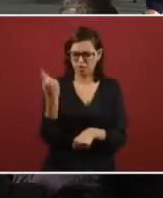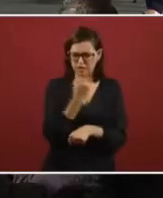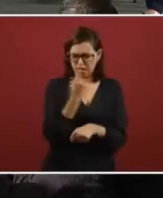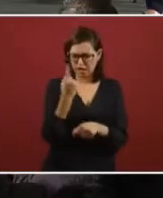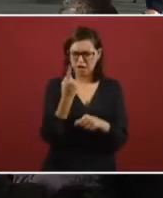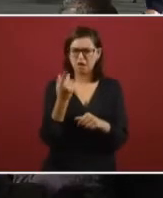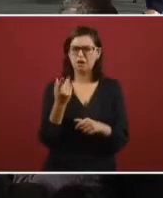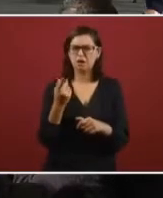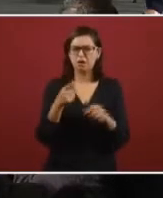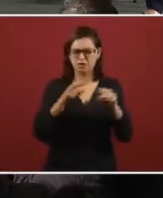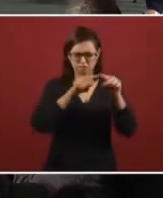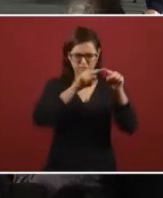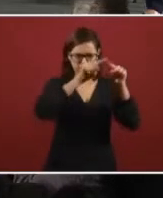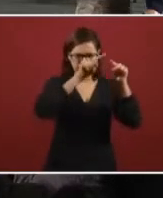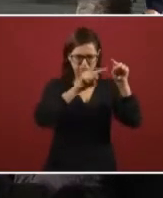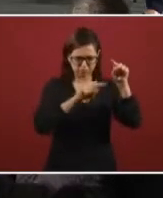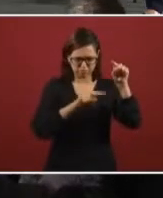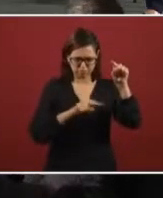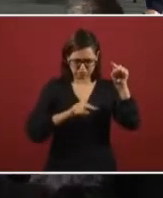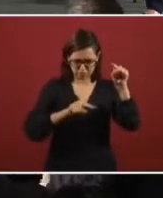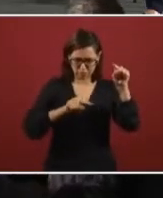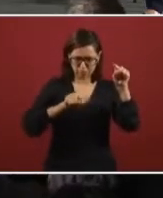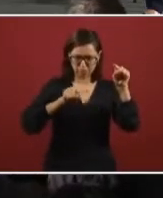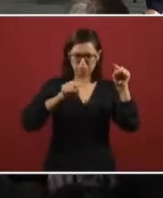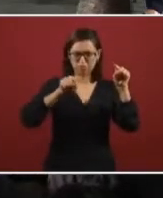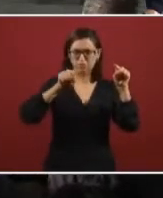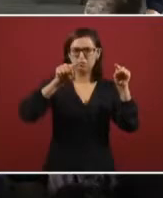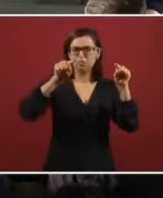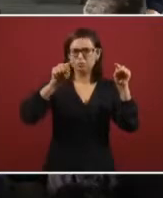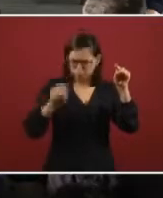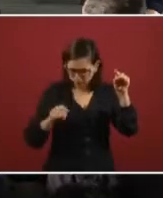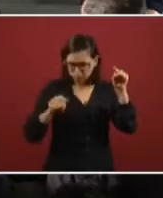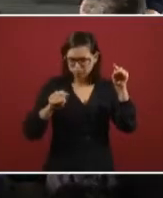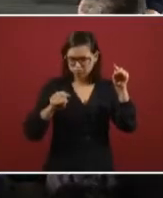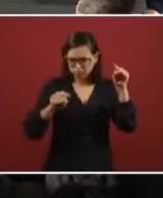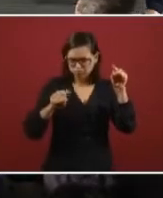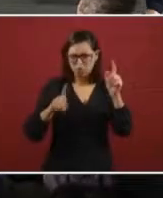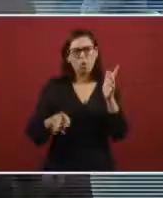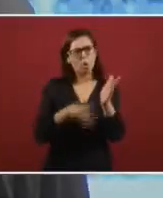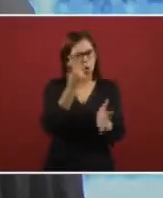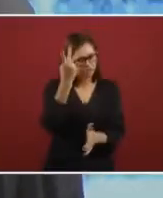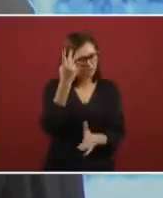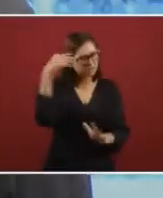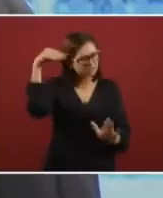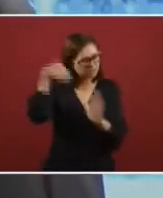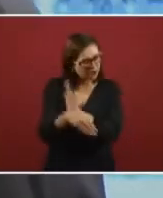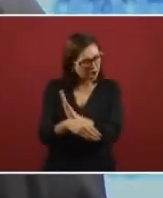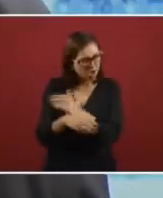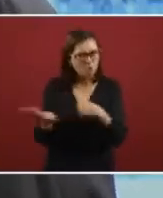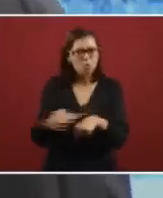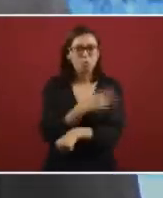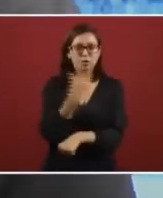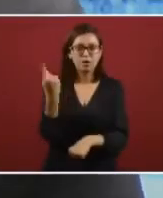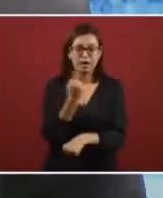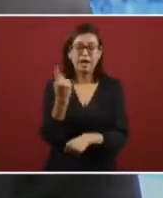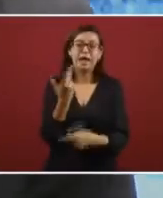production that you saw in the graphic it looked like a descent it derives from a freeing